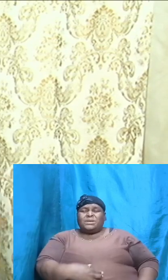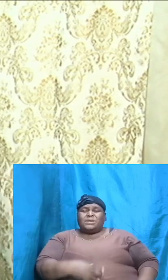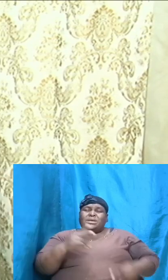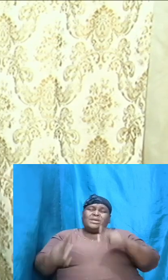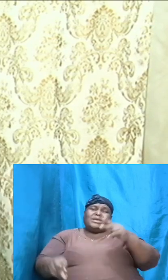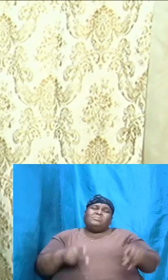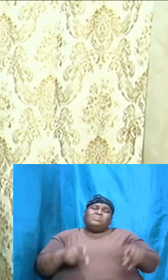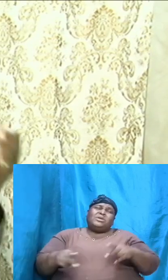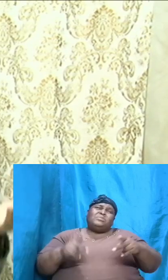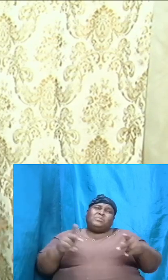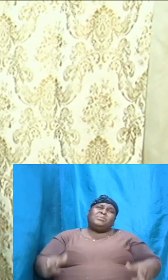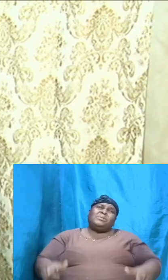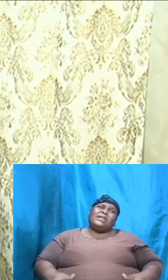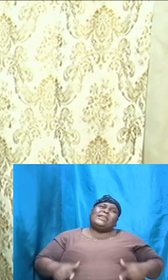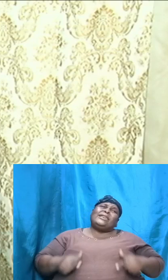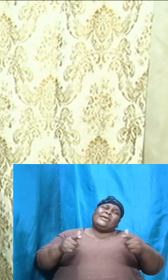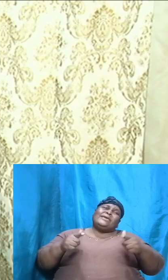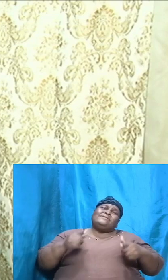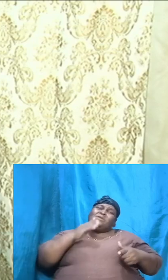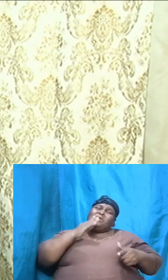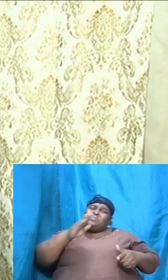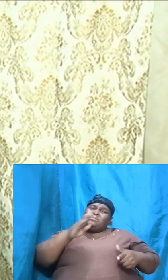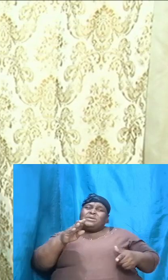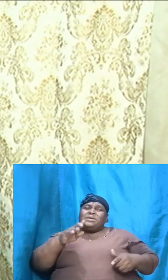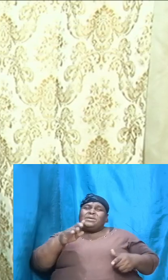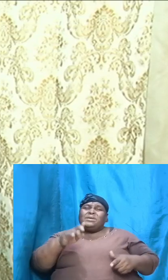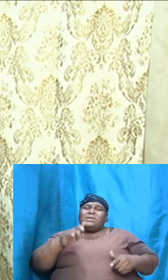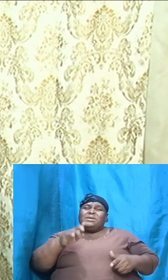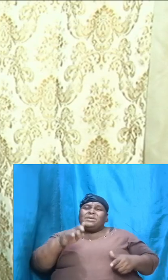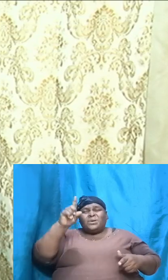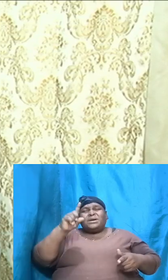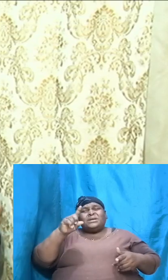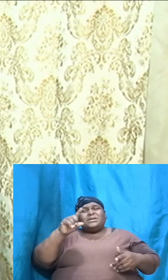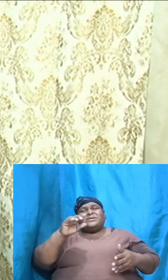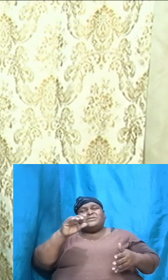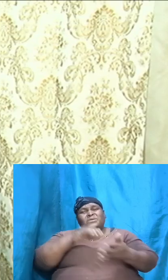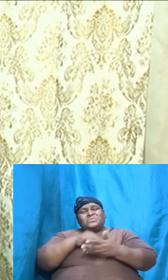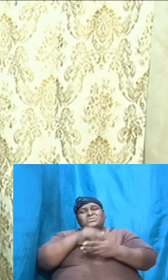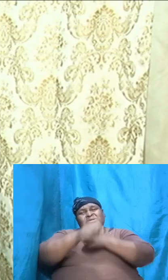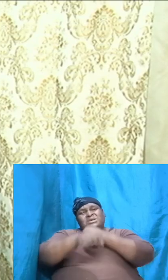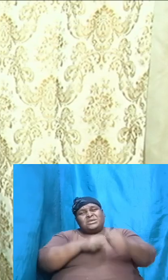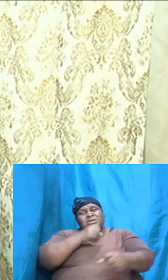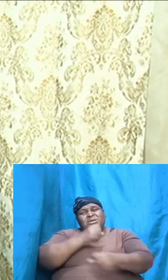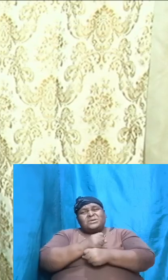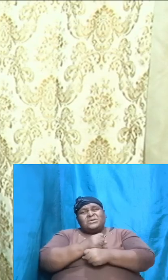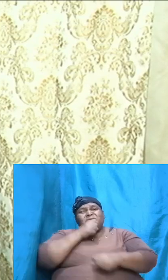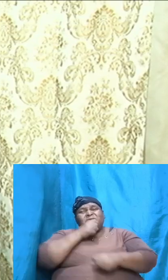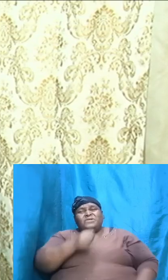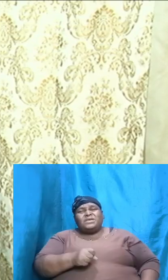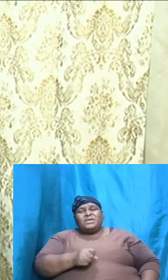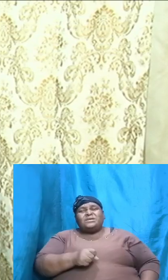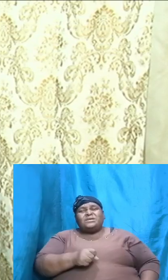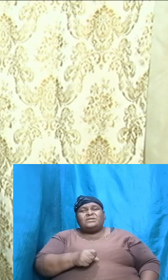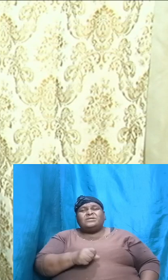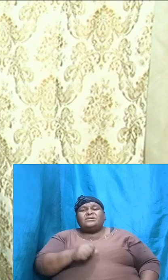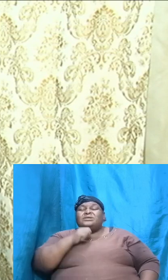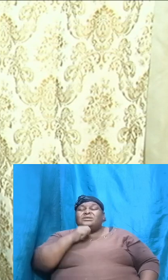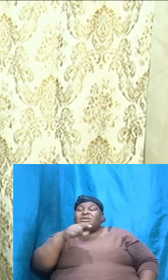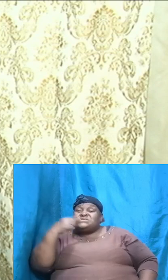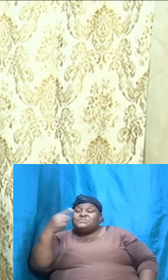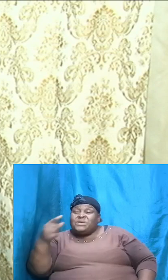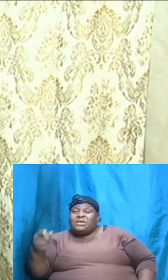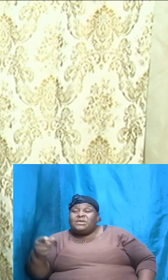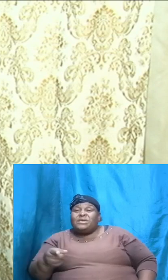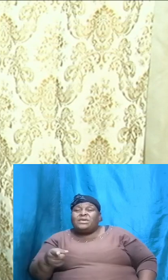to be practically a thousand years of age. And I'm not talking about in the final things. I'm talking